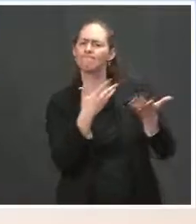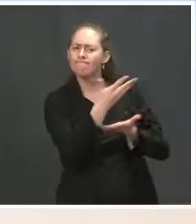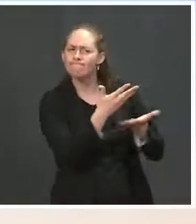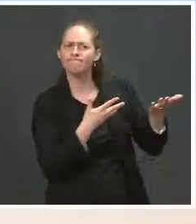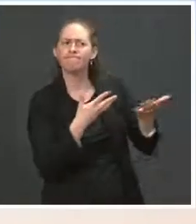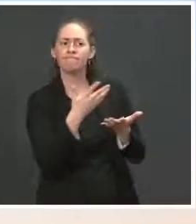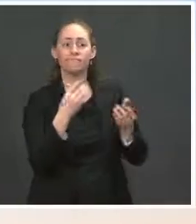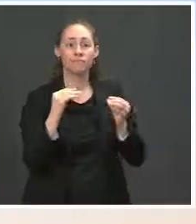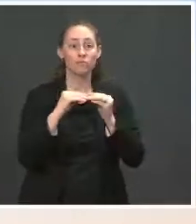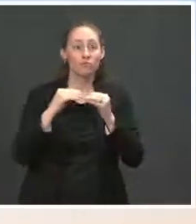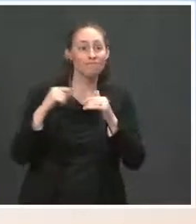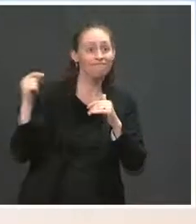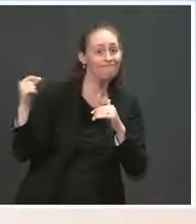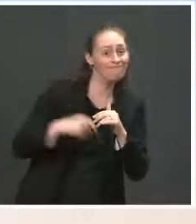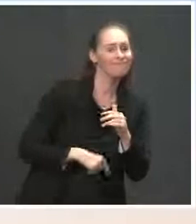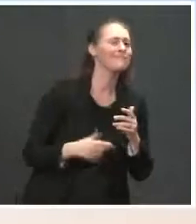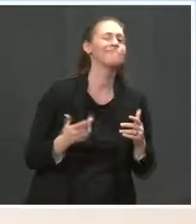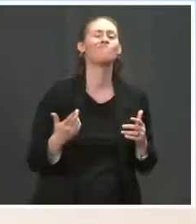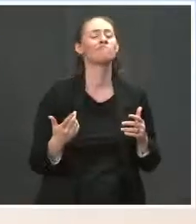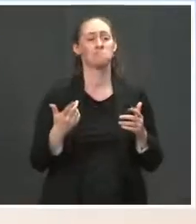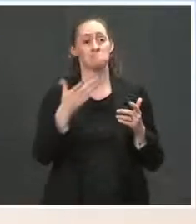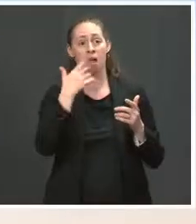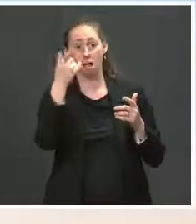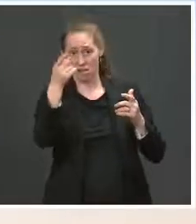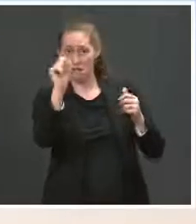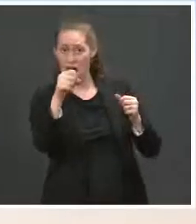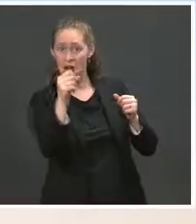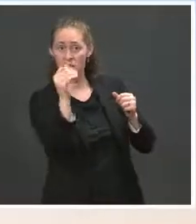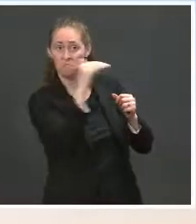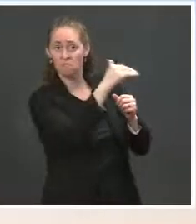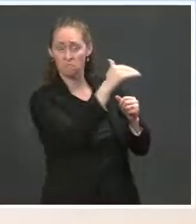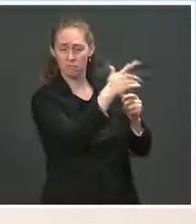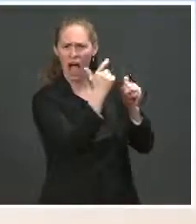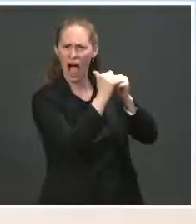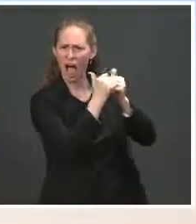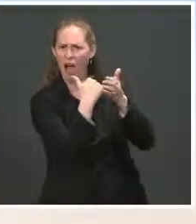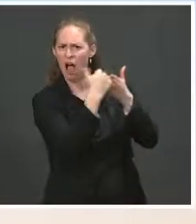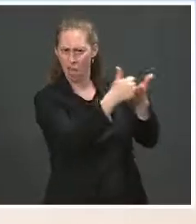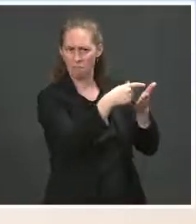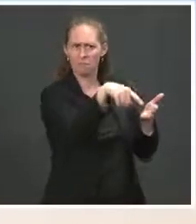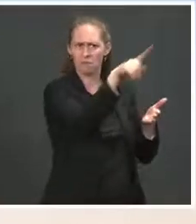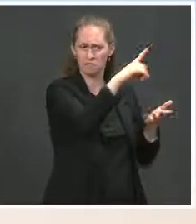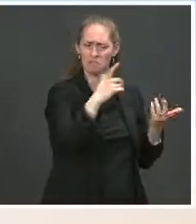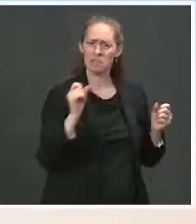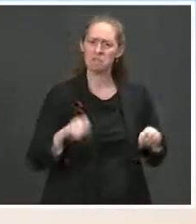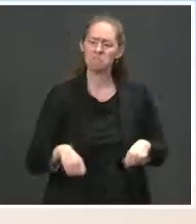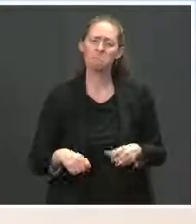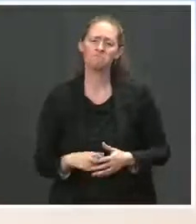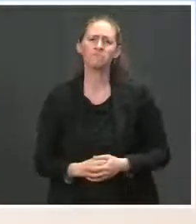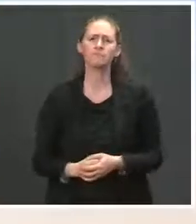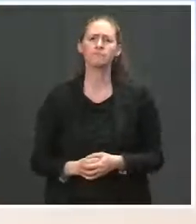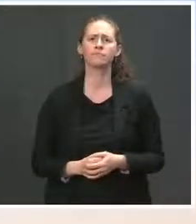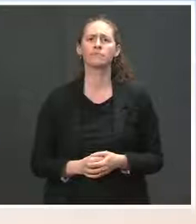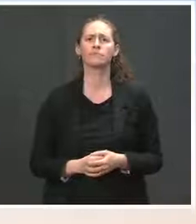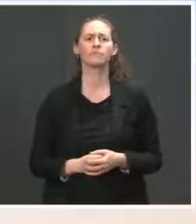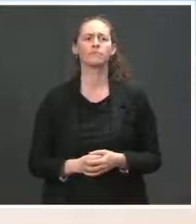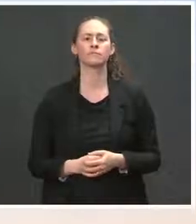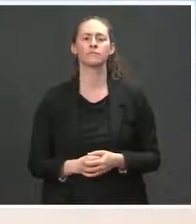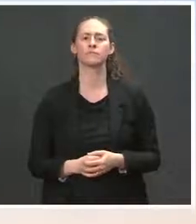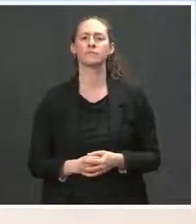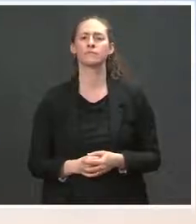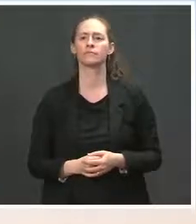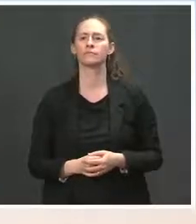but we are in touch with them at a range of levels about how we can help get through this period, help them get through this period of time. The Pressure thing. Go ahead.